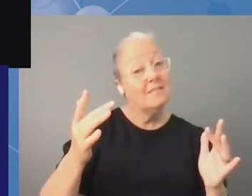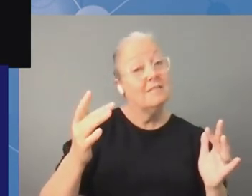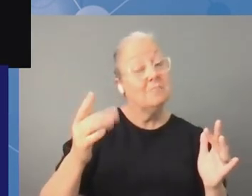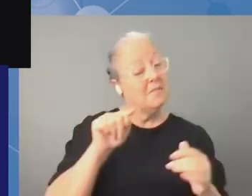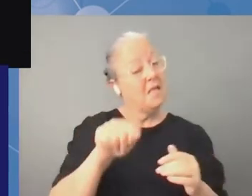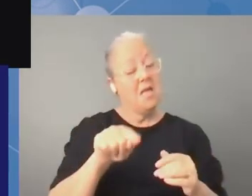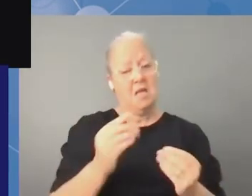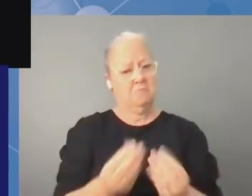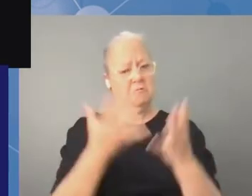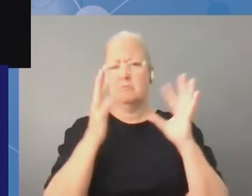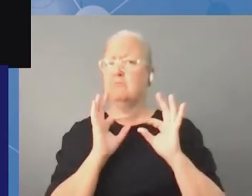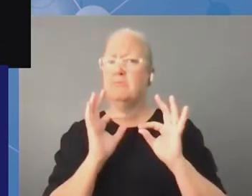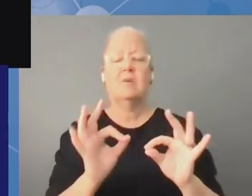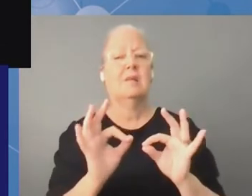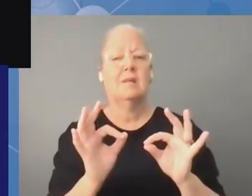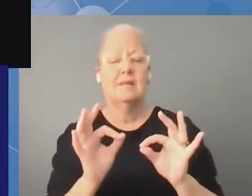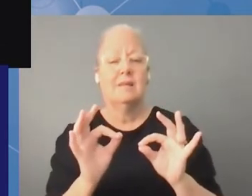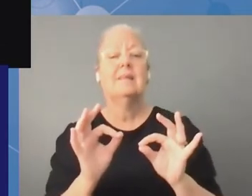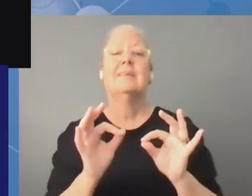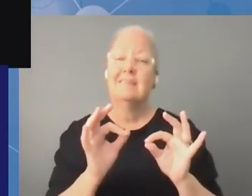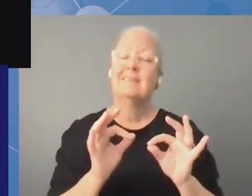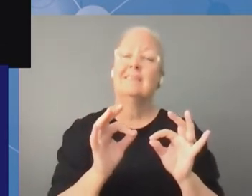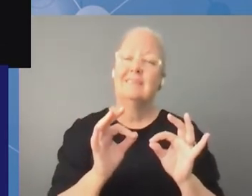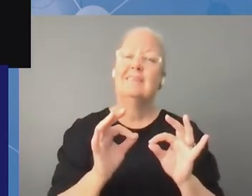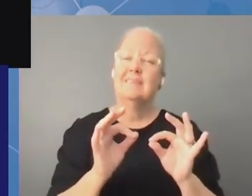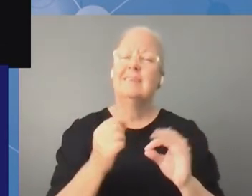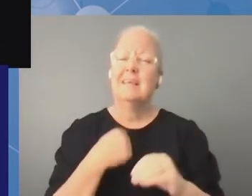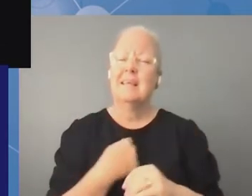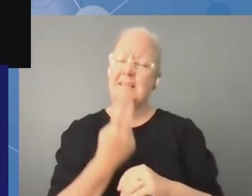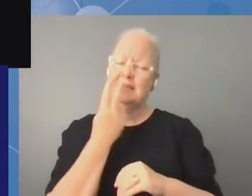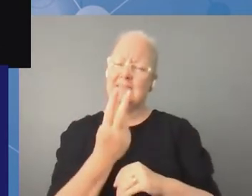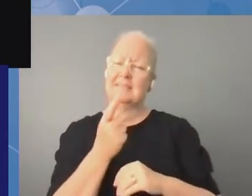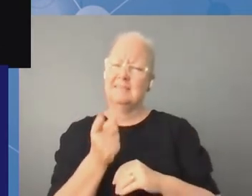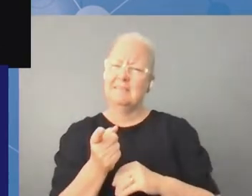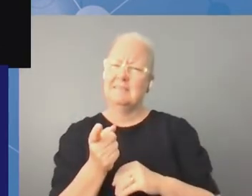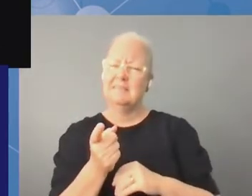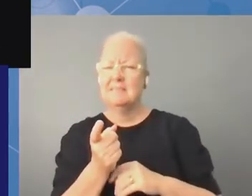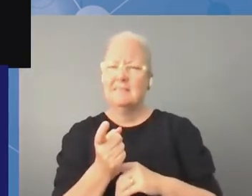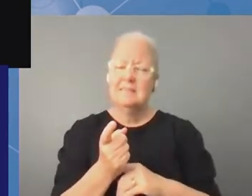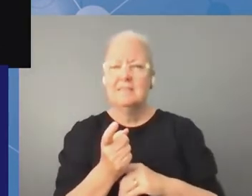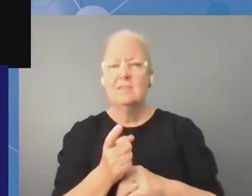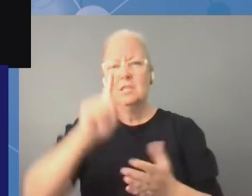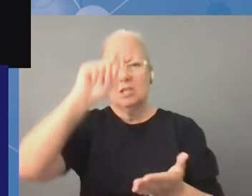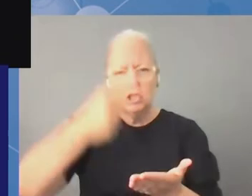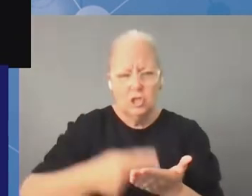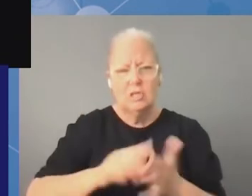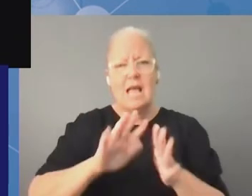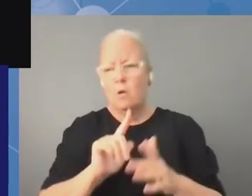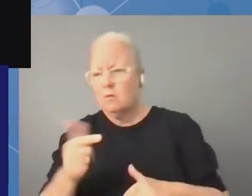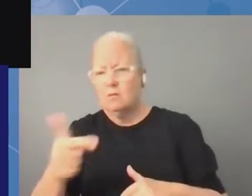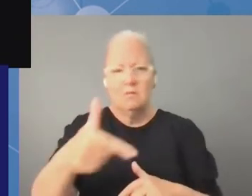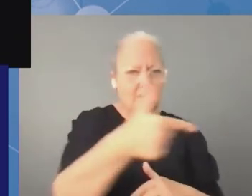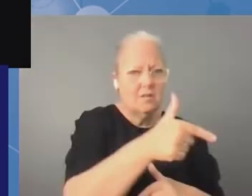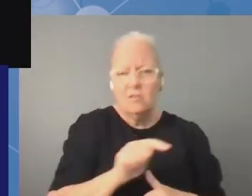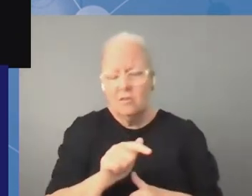relevance of this multi-stakeholder model of decision taking in the realm of the digital transformation